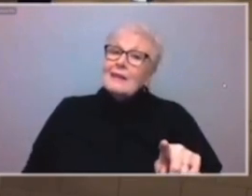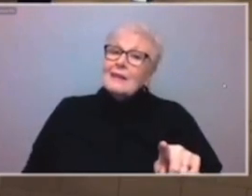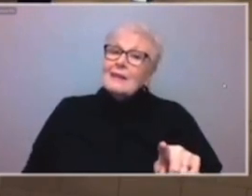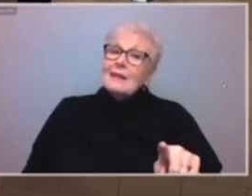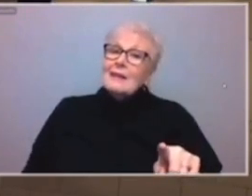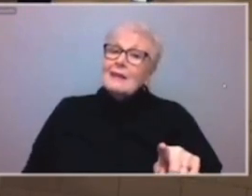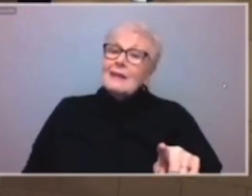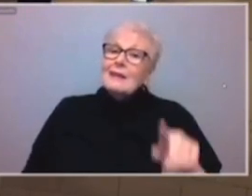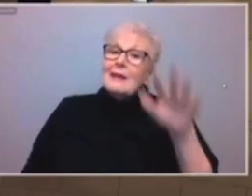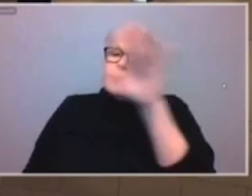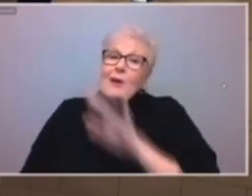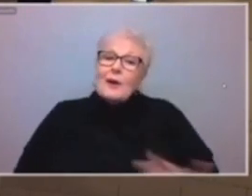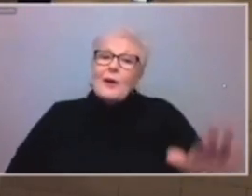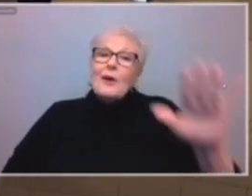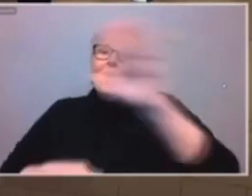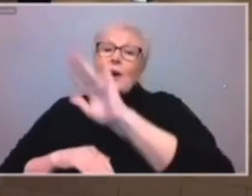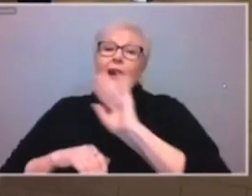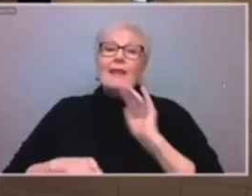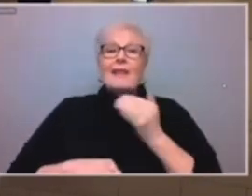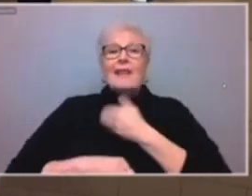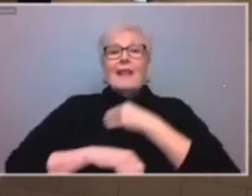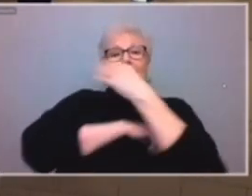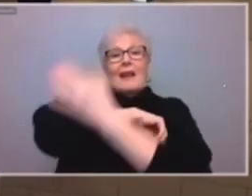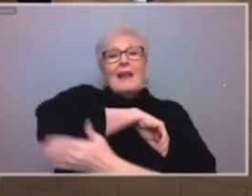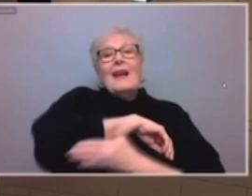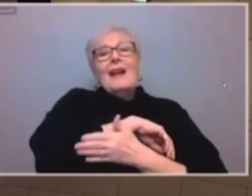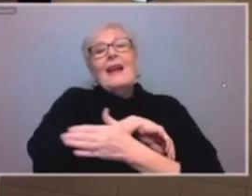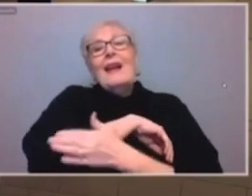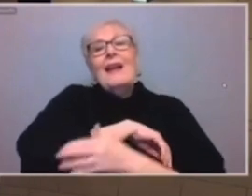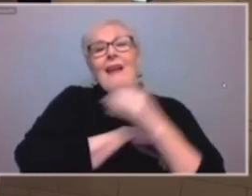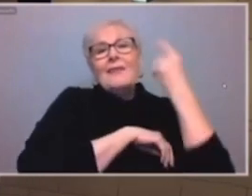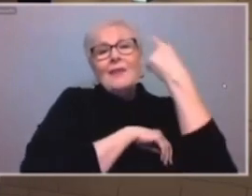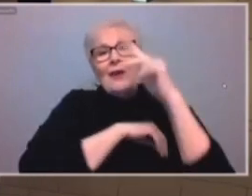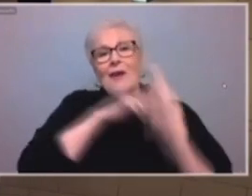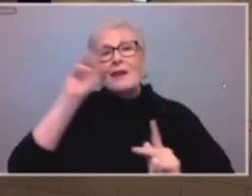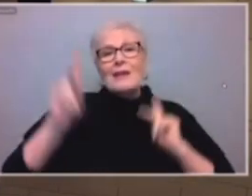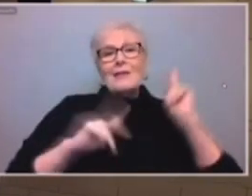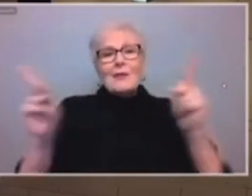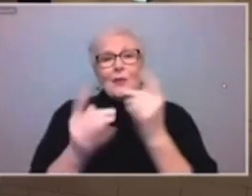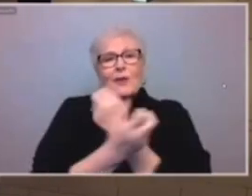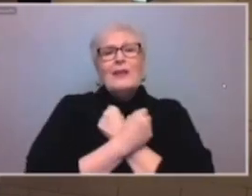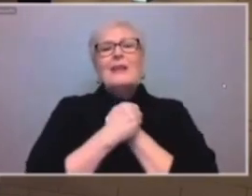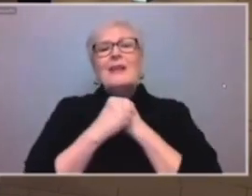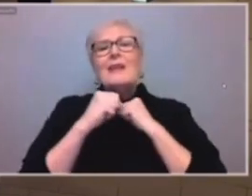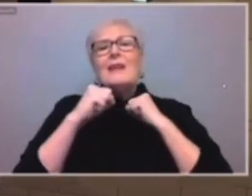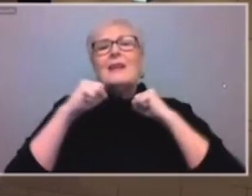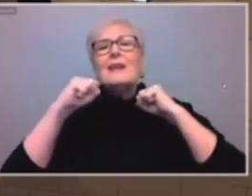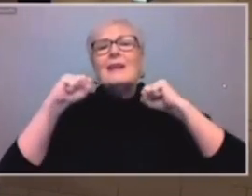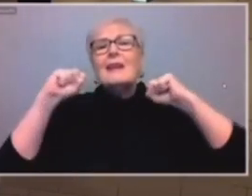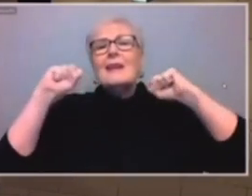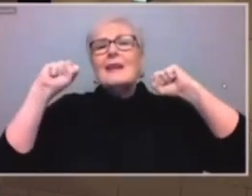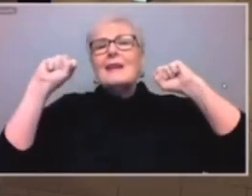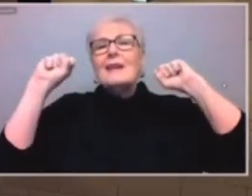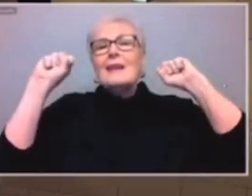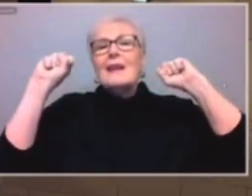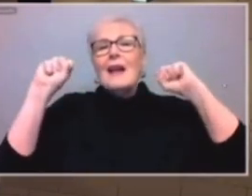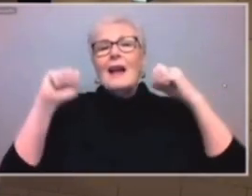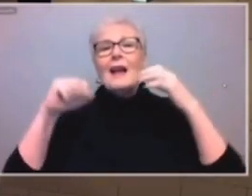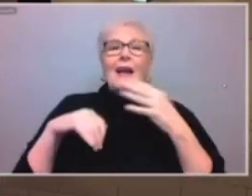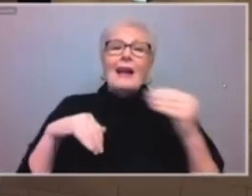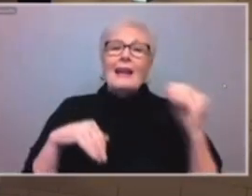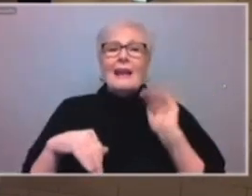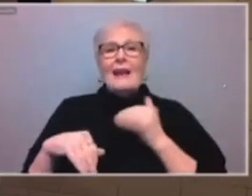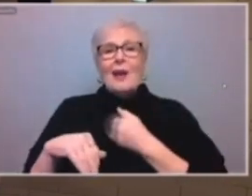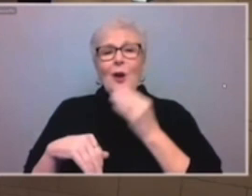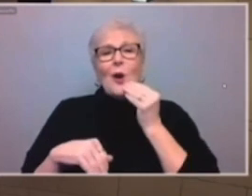O'er the lands of the free And the